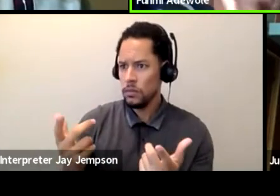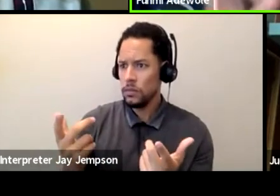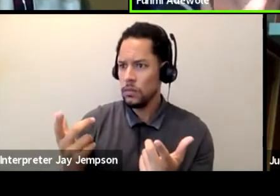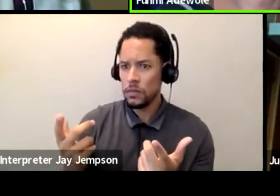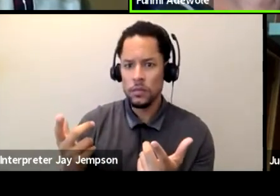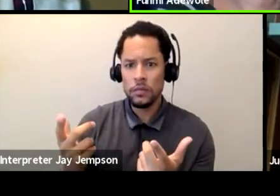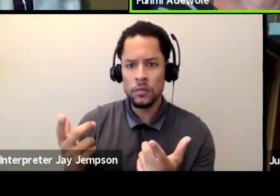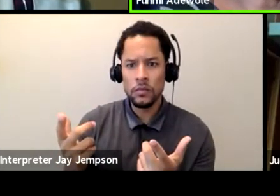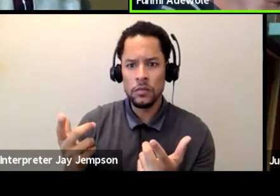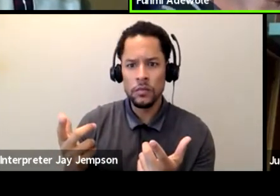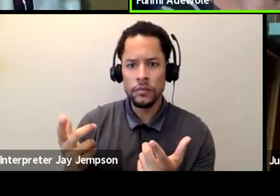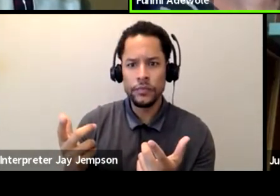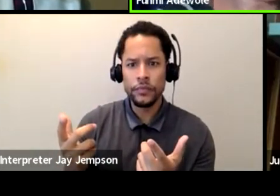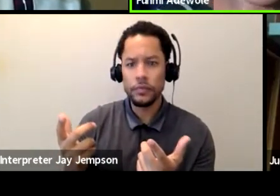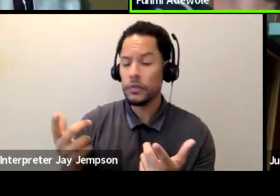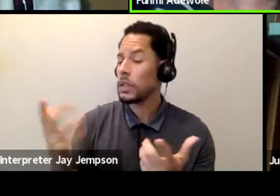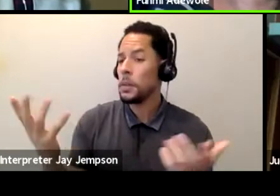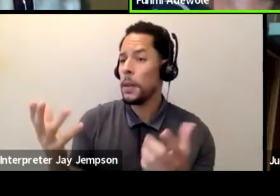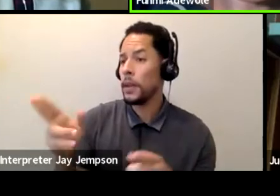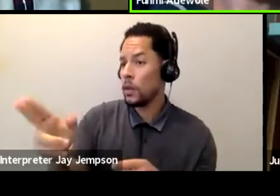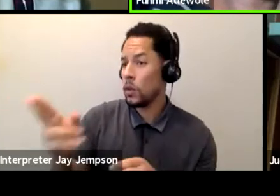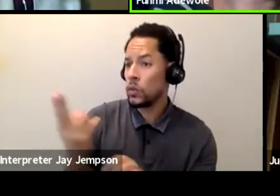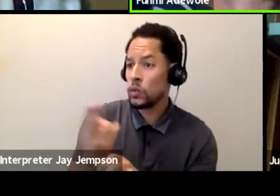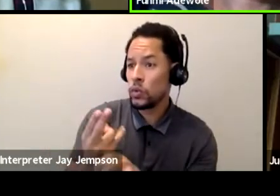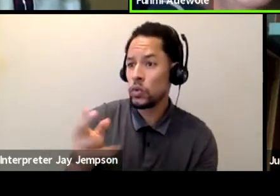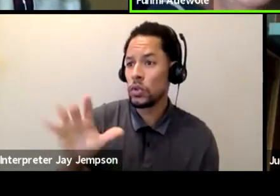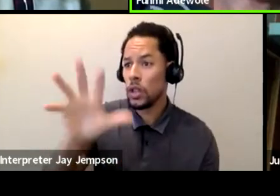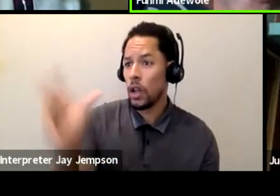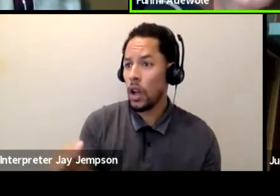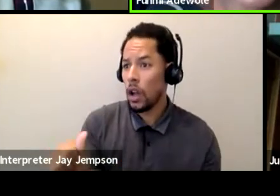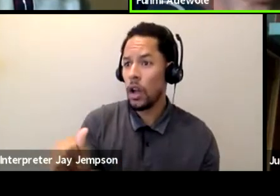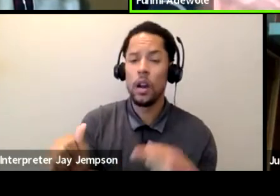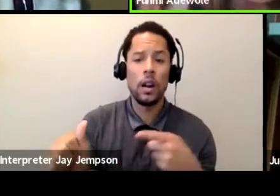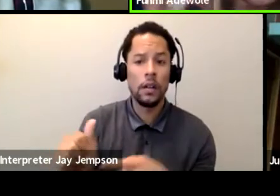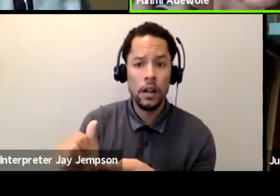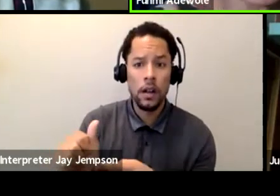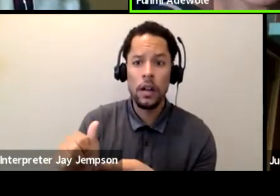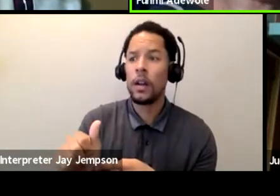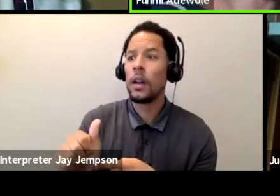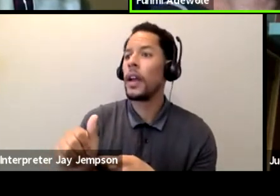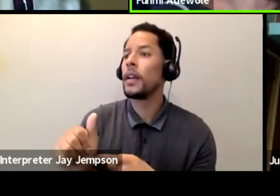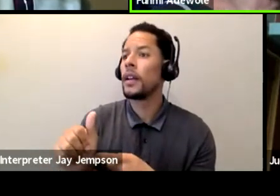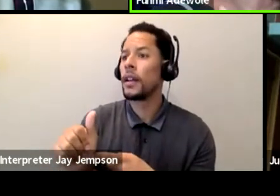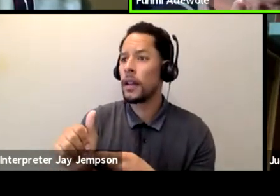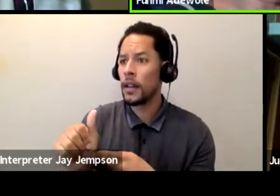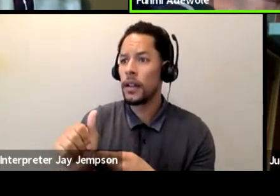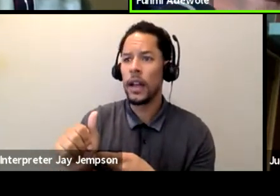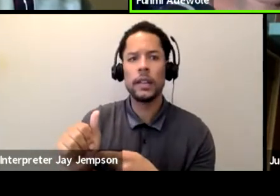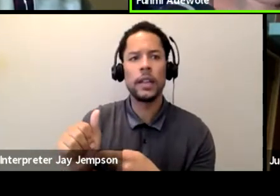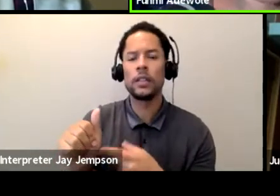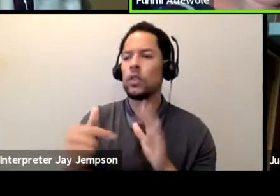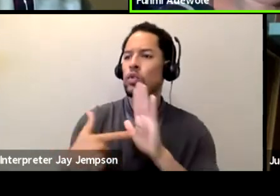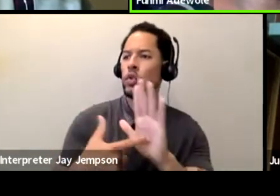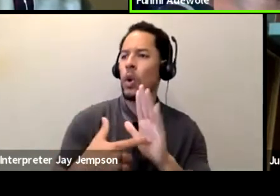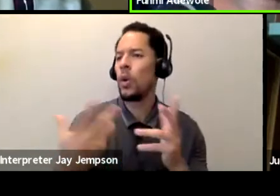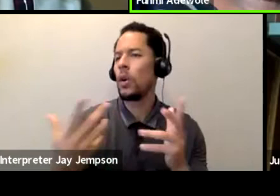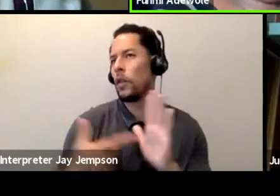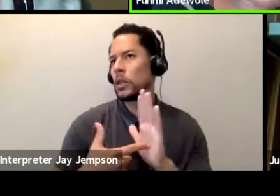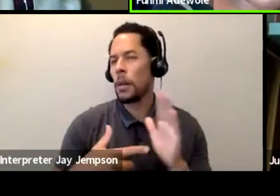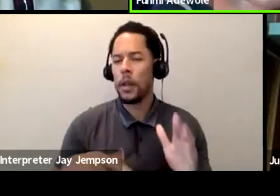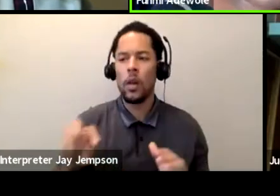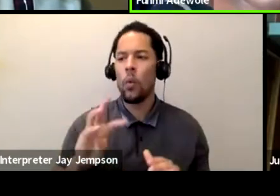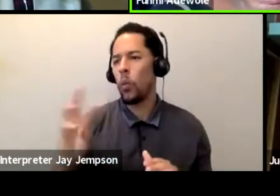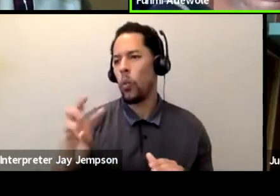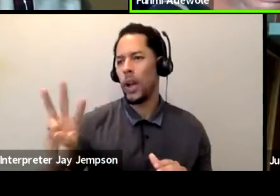think of it in terms of, oh, I recognize that I'm Yoruba or I'm from West Africa. can see those forms. Or are you more about,